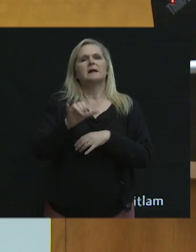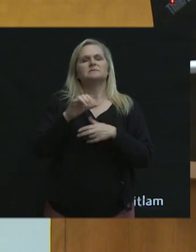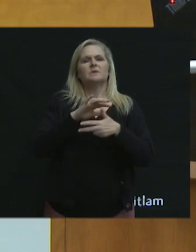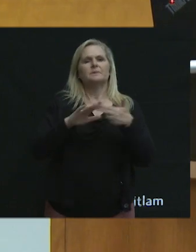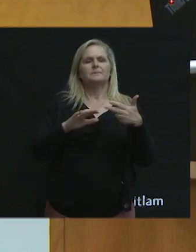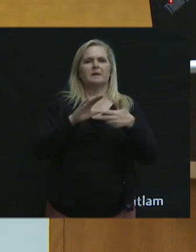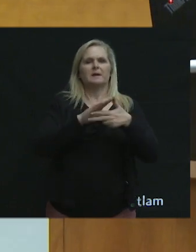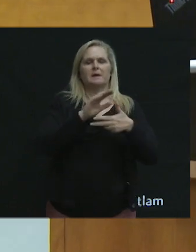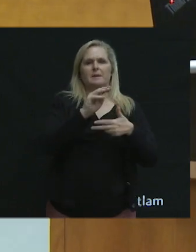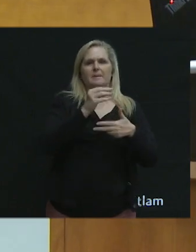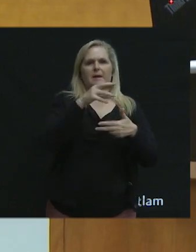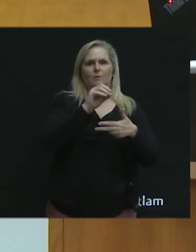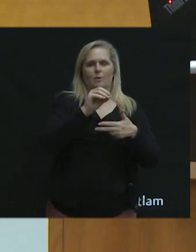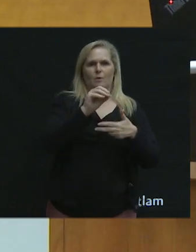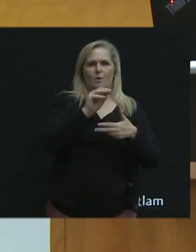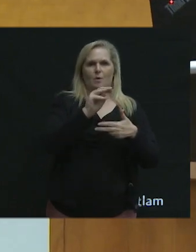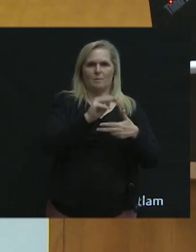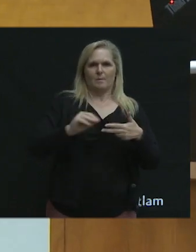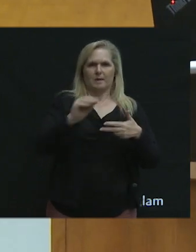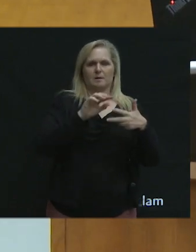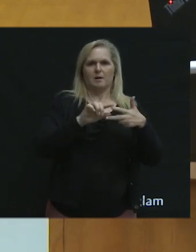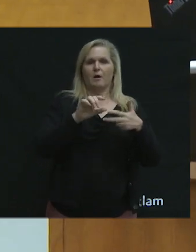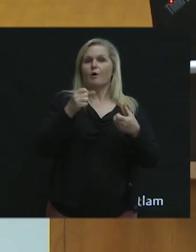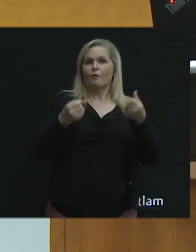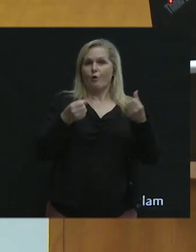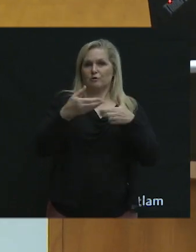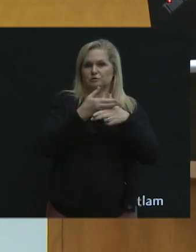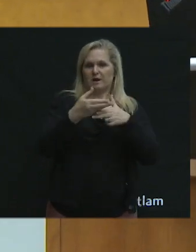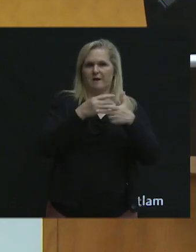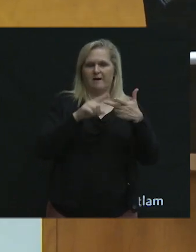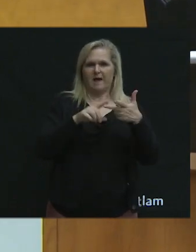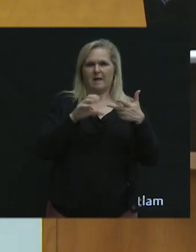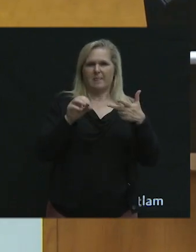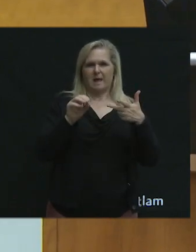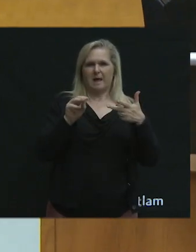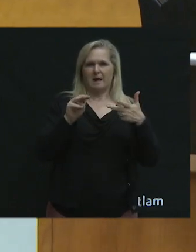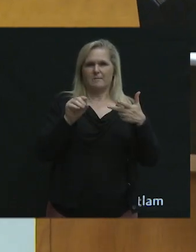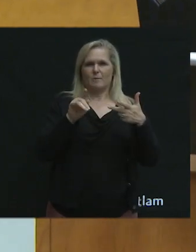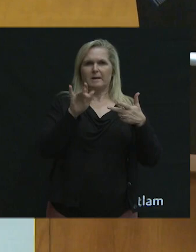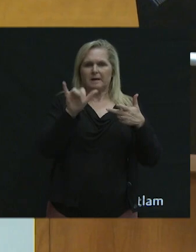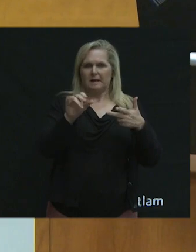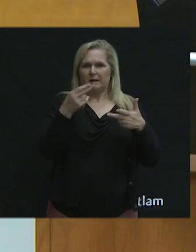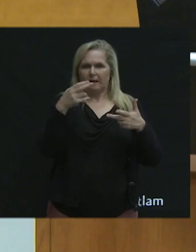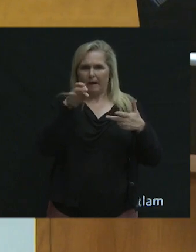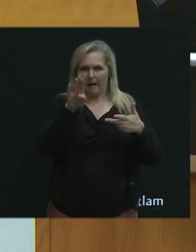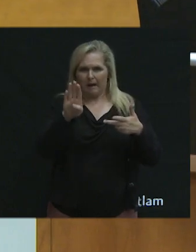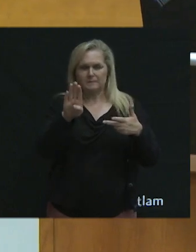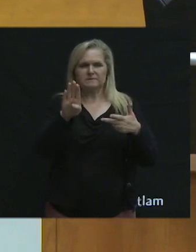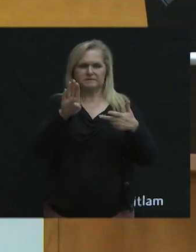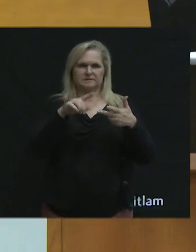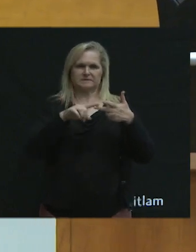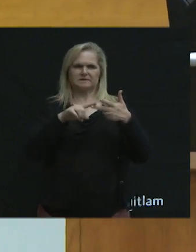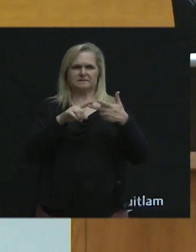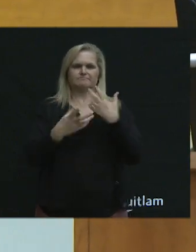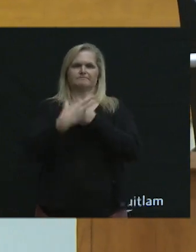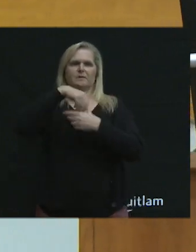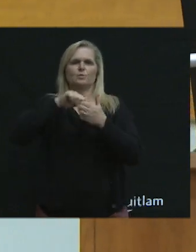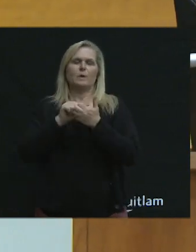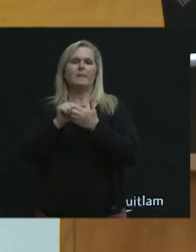micromobility, car share, and then mobility hubs where you co-locate these new forms with public transport.